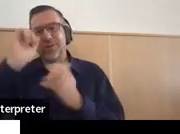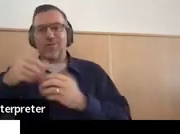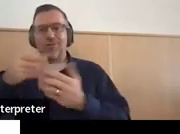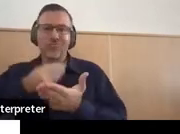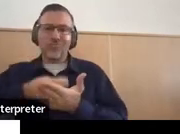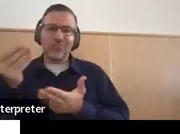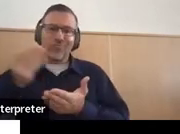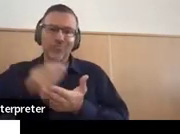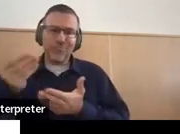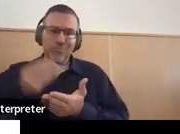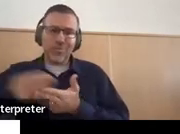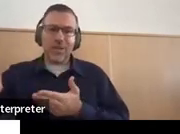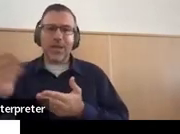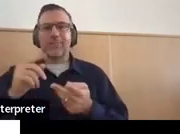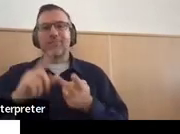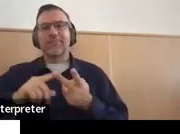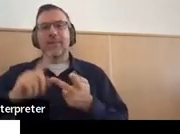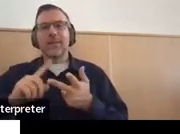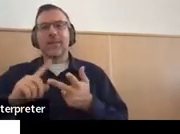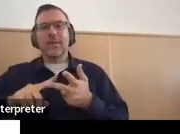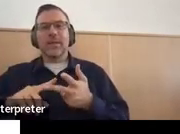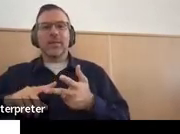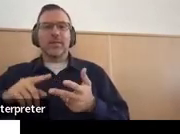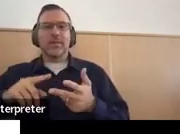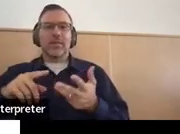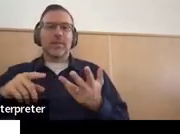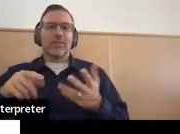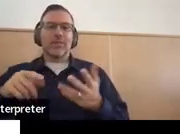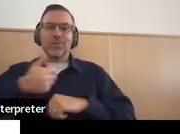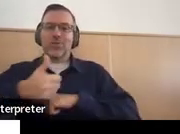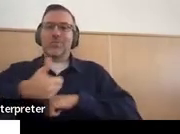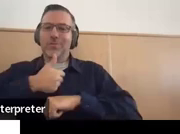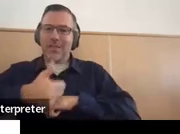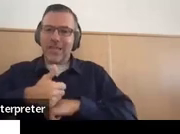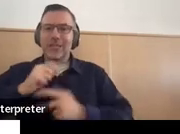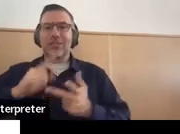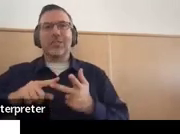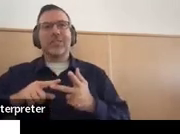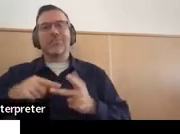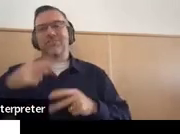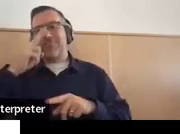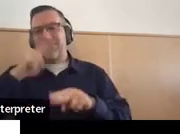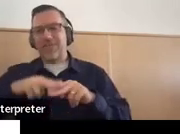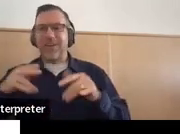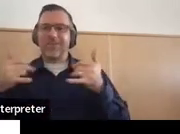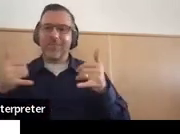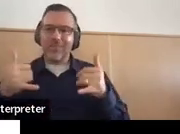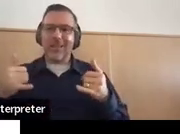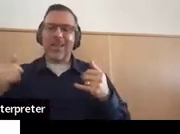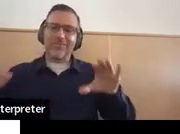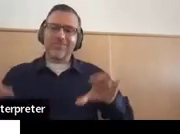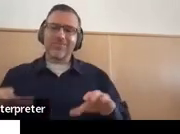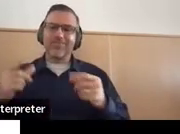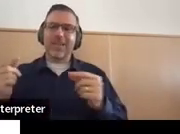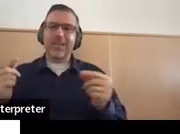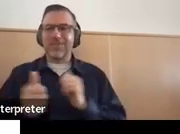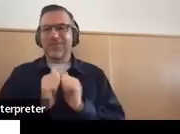experiences, transportation, any recreational activities that the child is involved in.